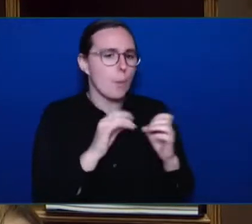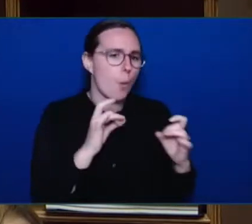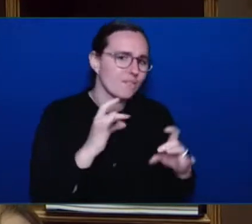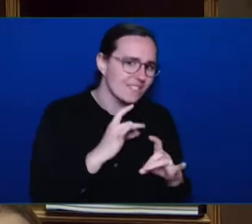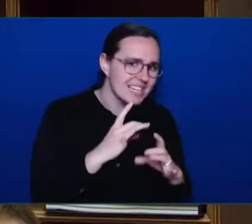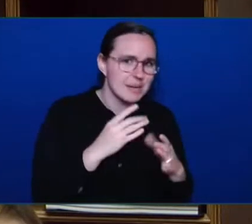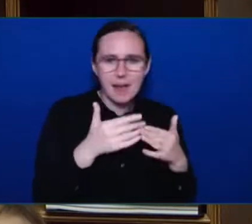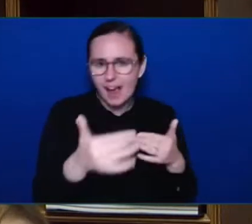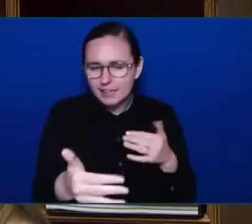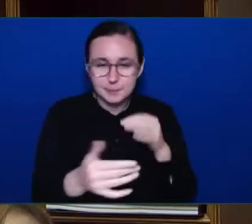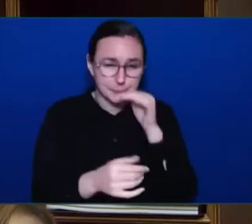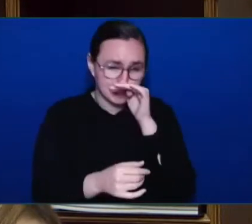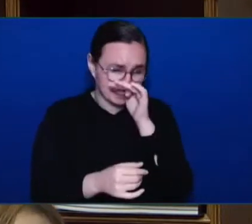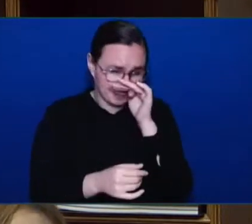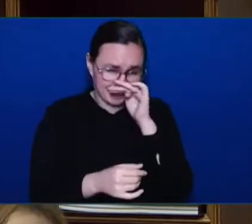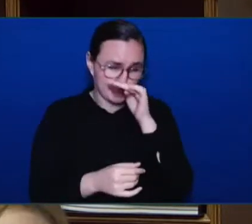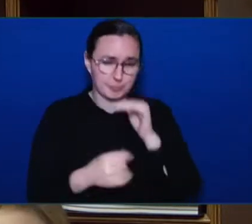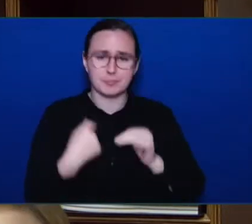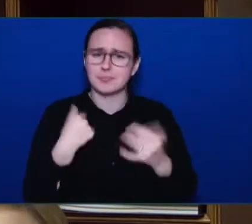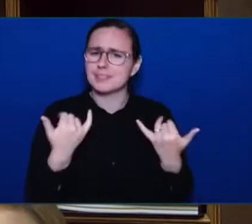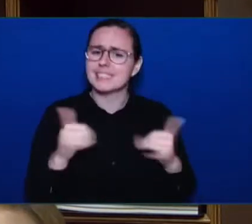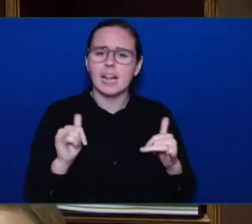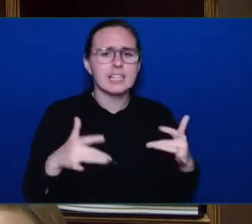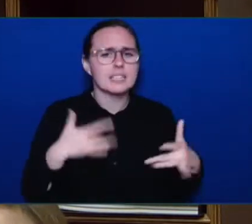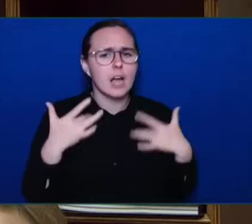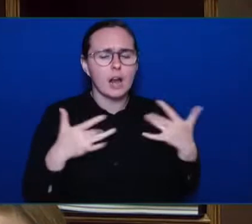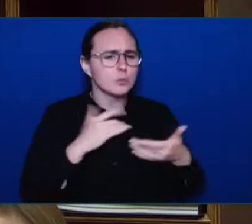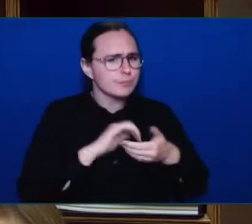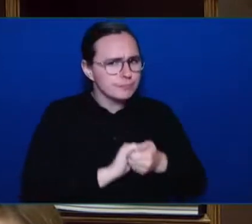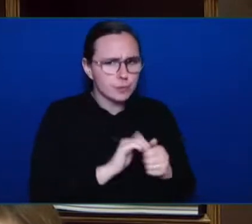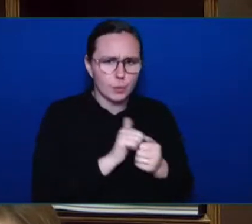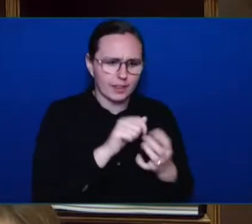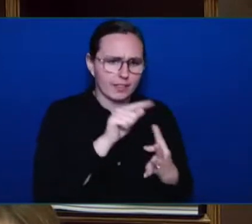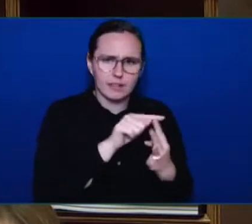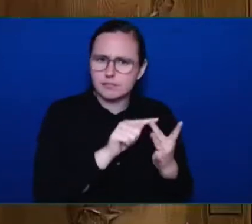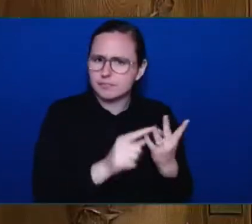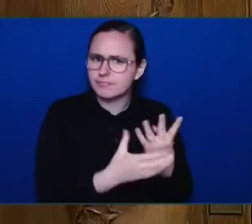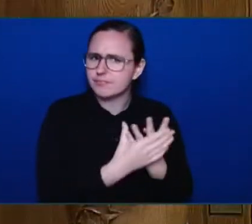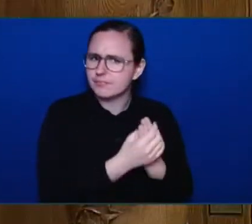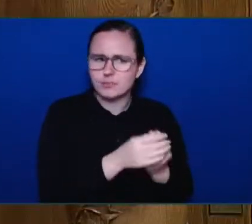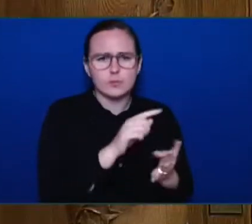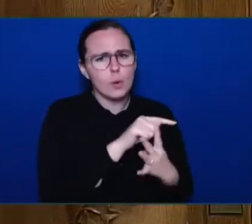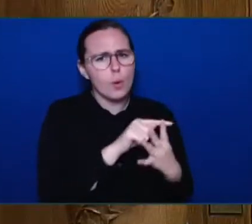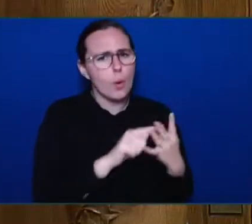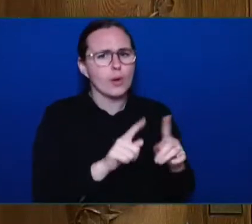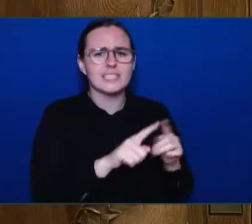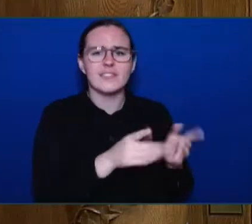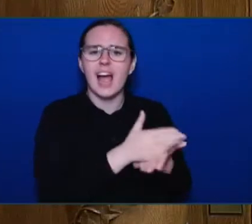with them on all aspects of reconciliation moving forward. Mr.